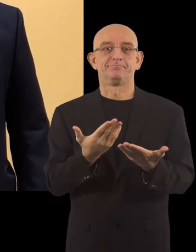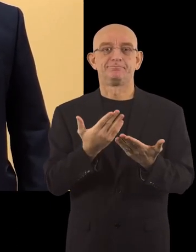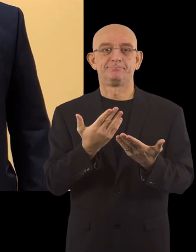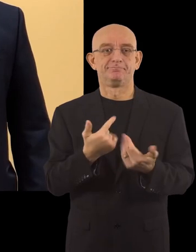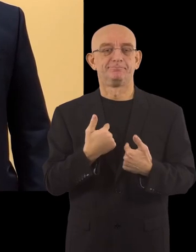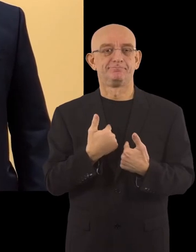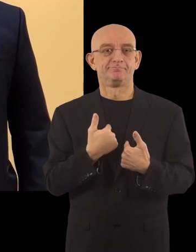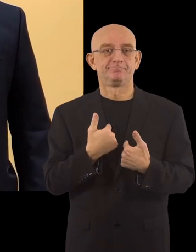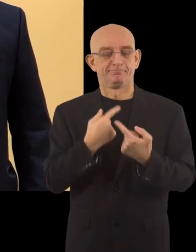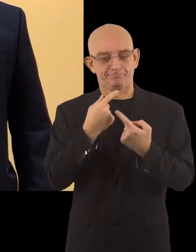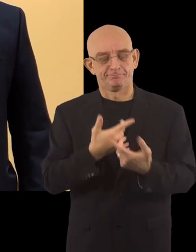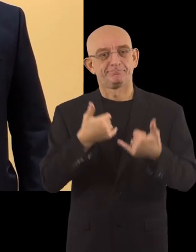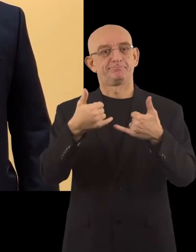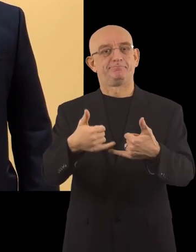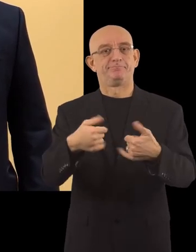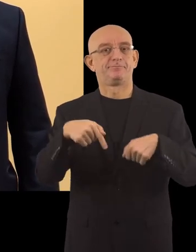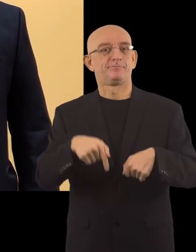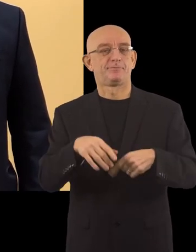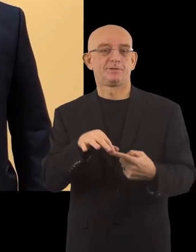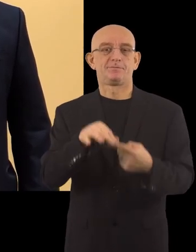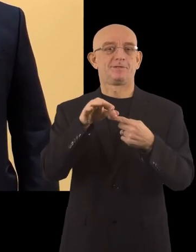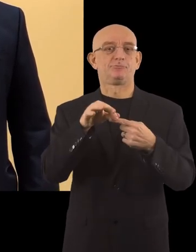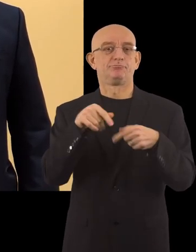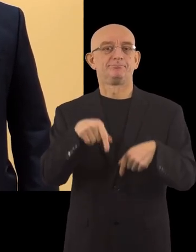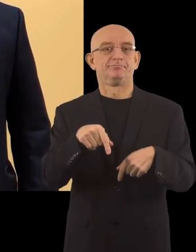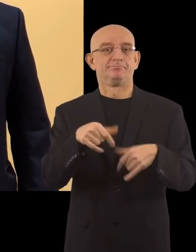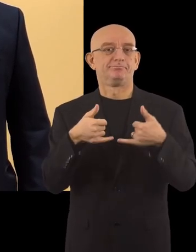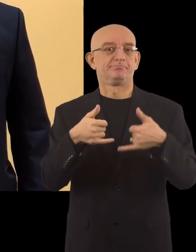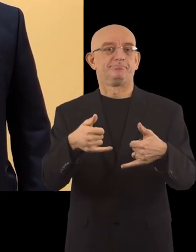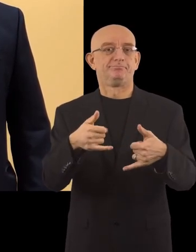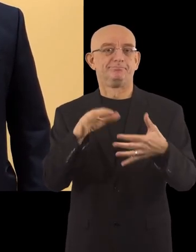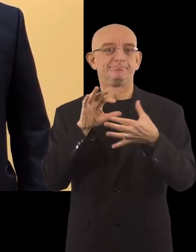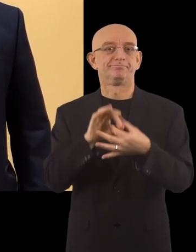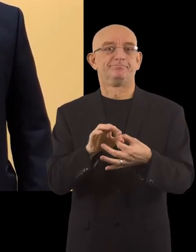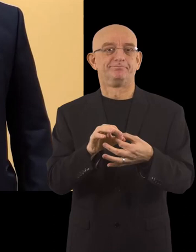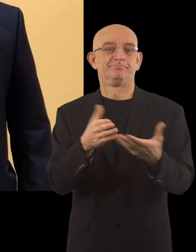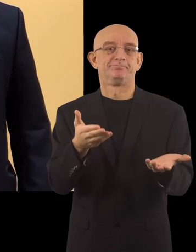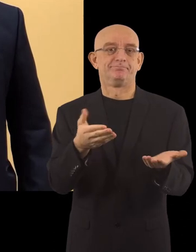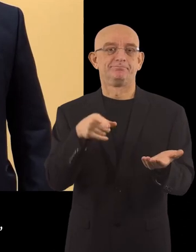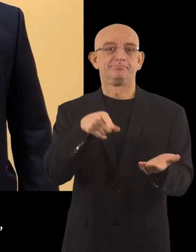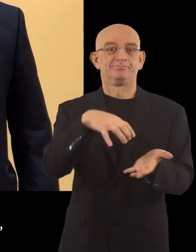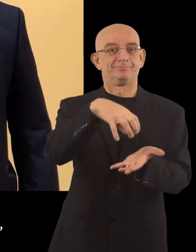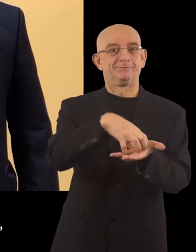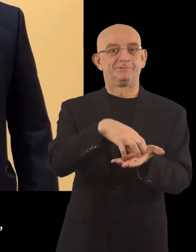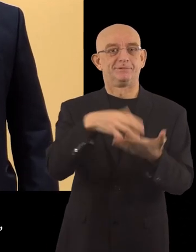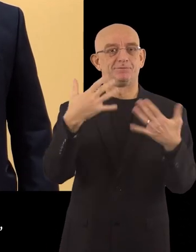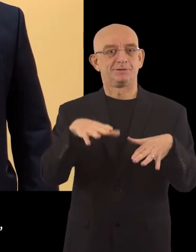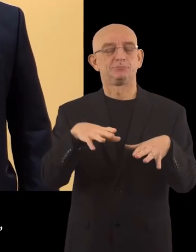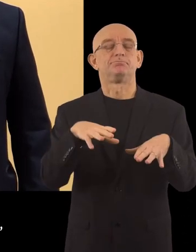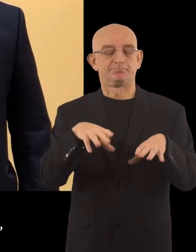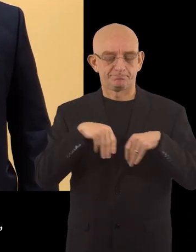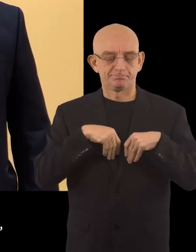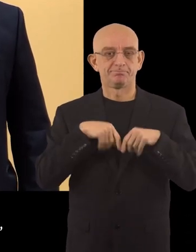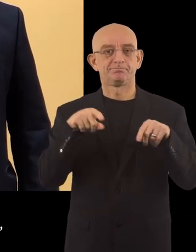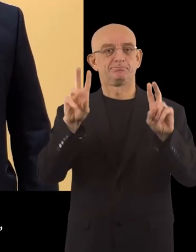to present the special mention to the city that